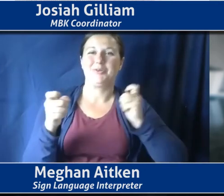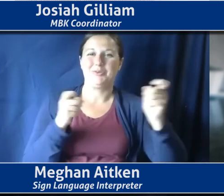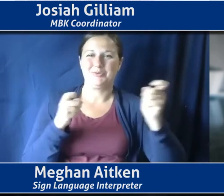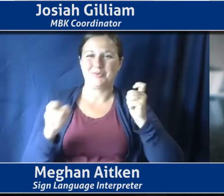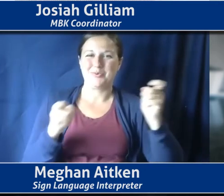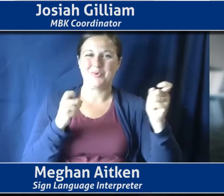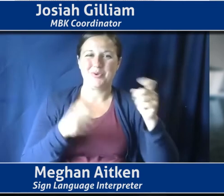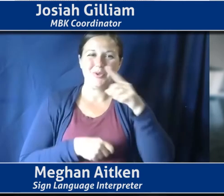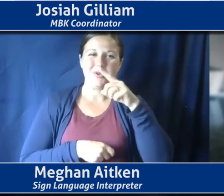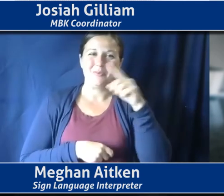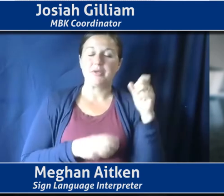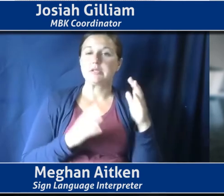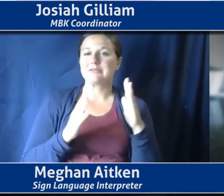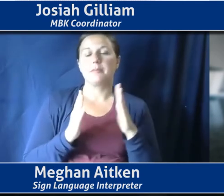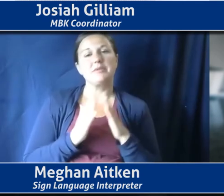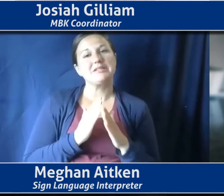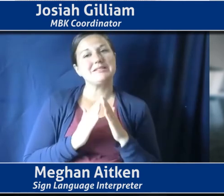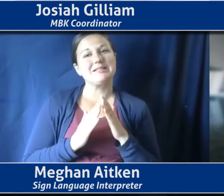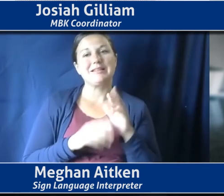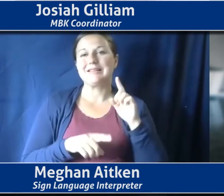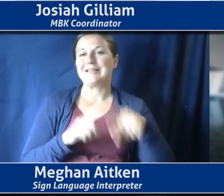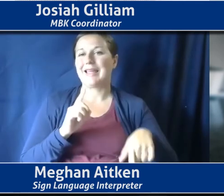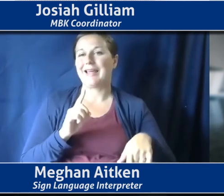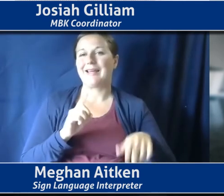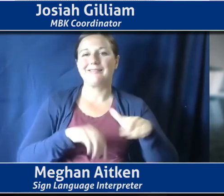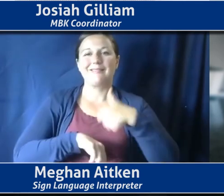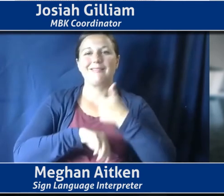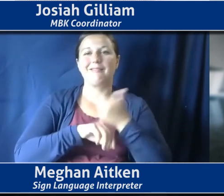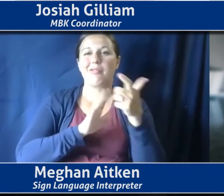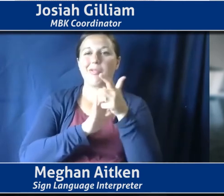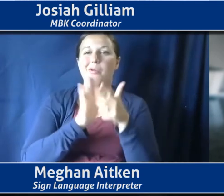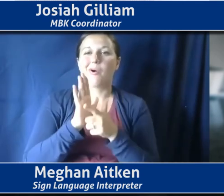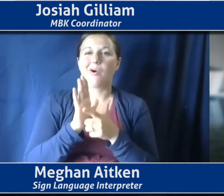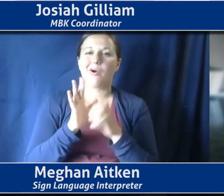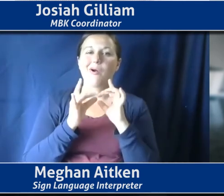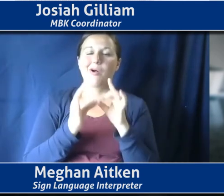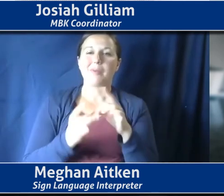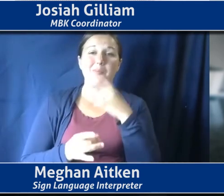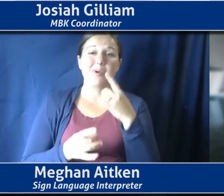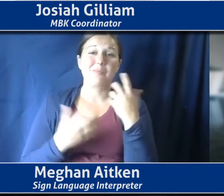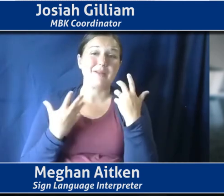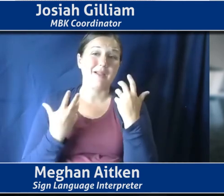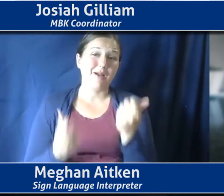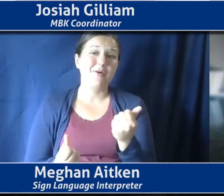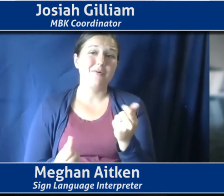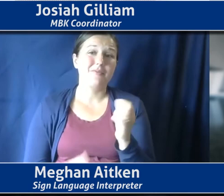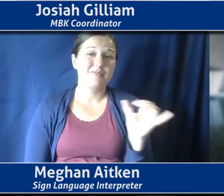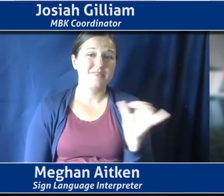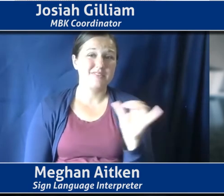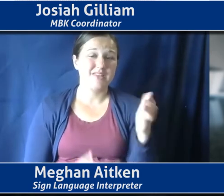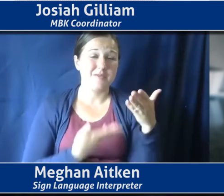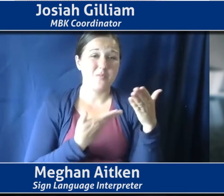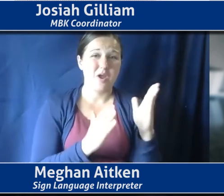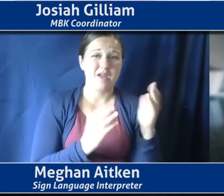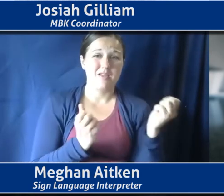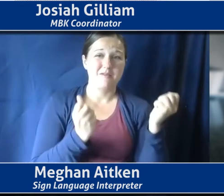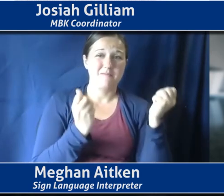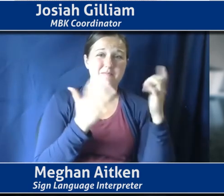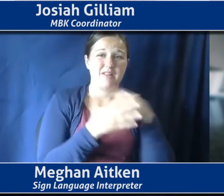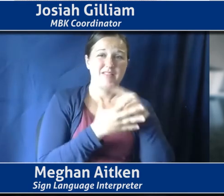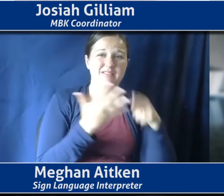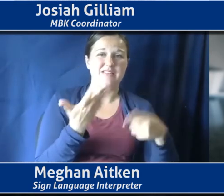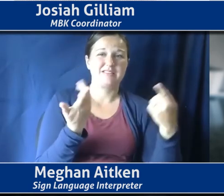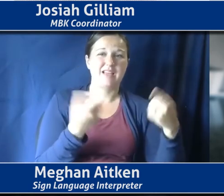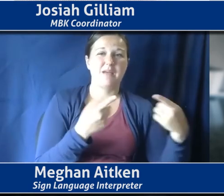the city can't really, um, legislate, uh, about health, public health in the same way, because much of that happens at the state and